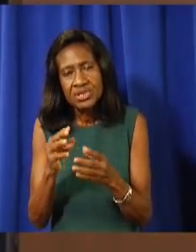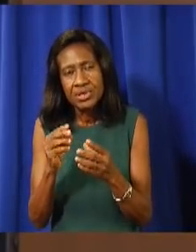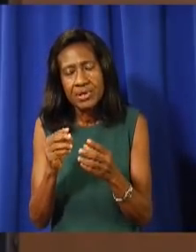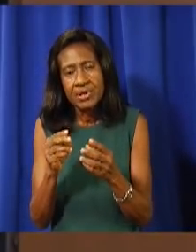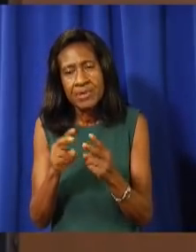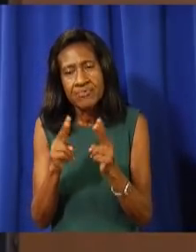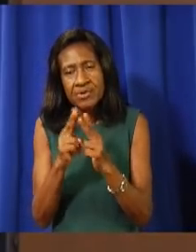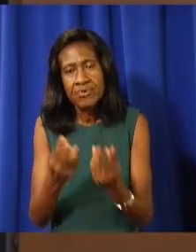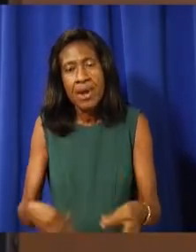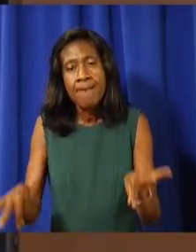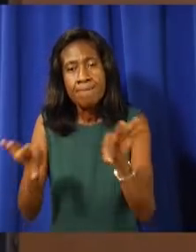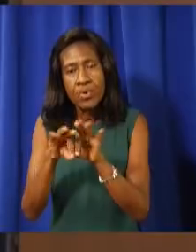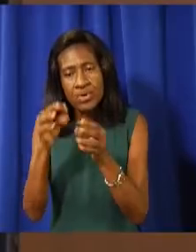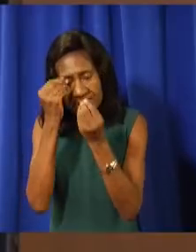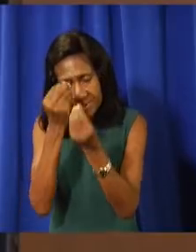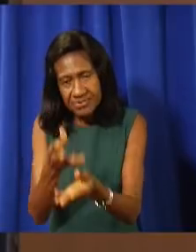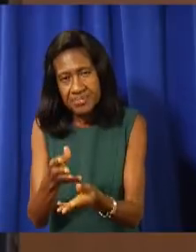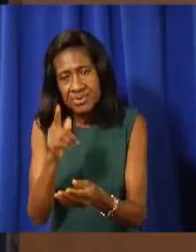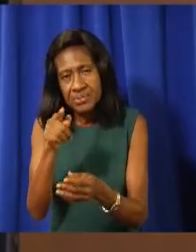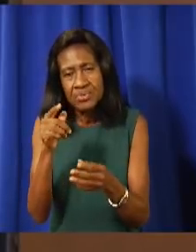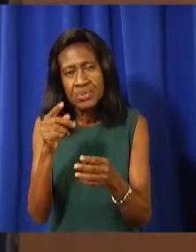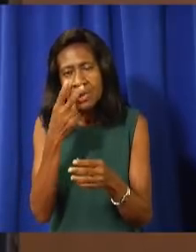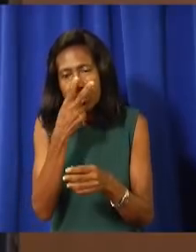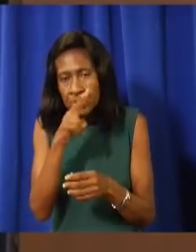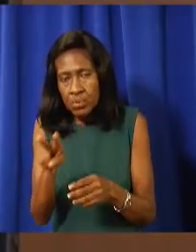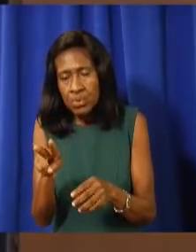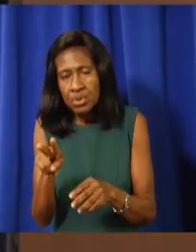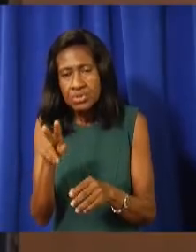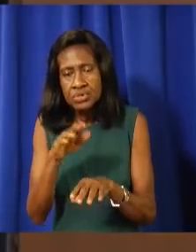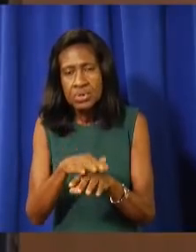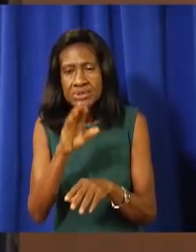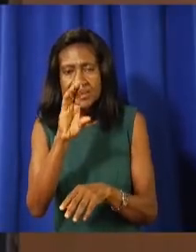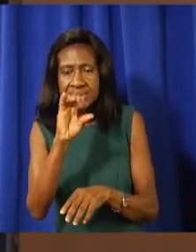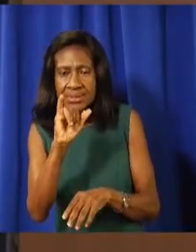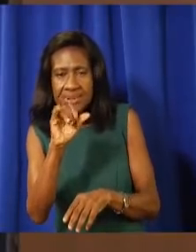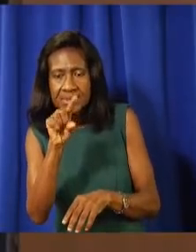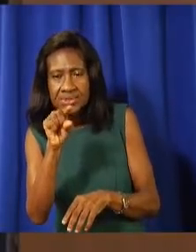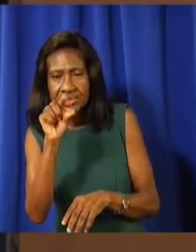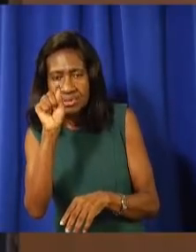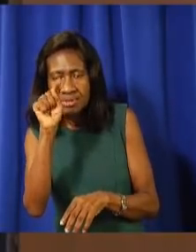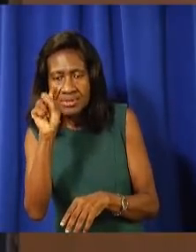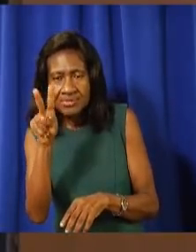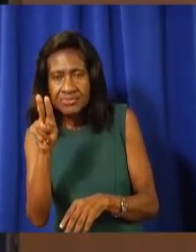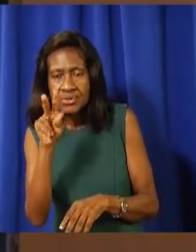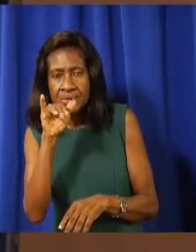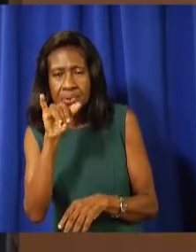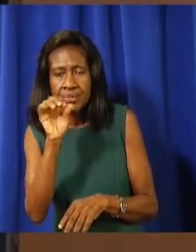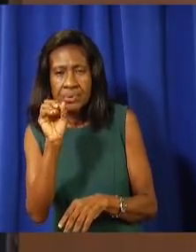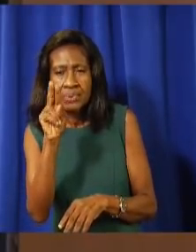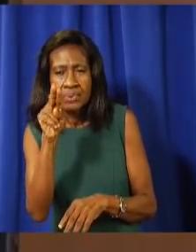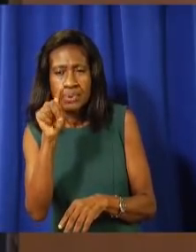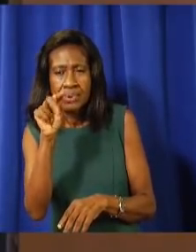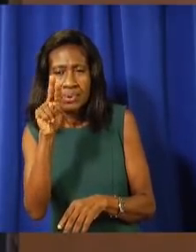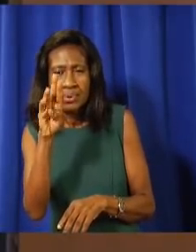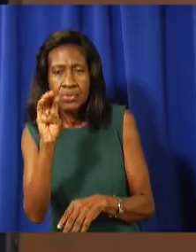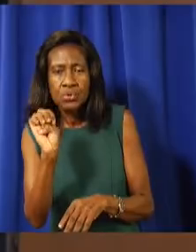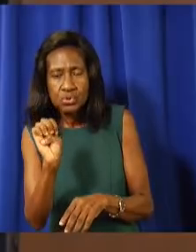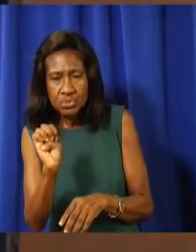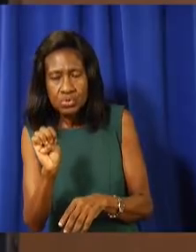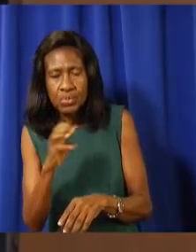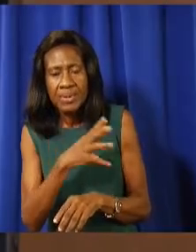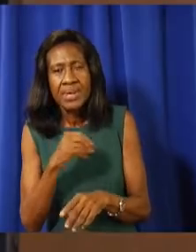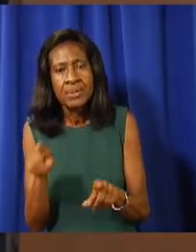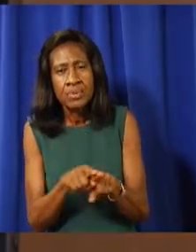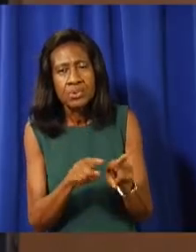to the public of the Cayman Islands. You can watch this press briefing on the CIG television YouTube channel, uh, anytime. Remember, you can also go online to gov